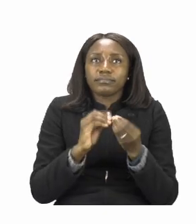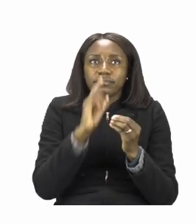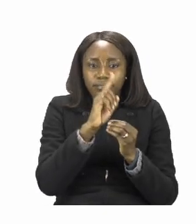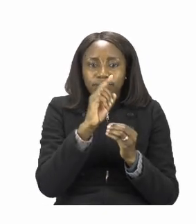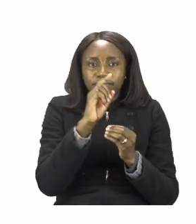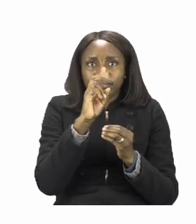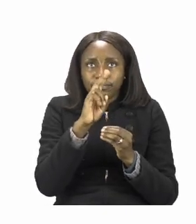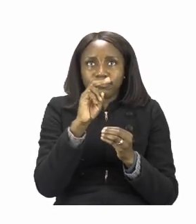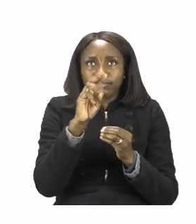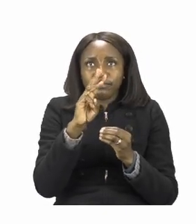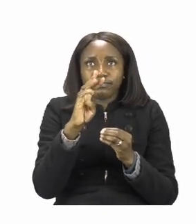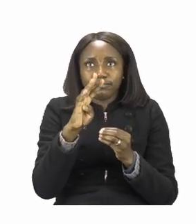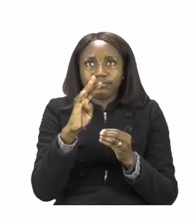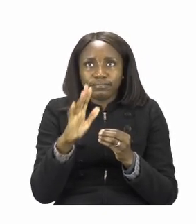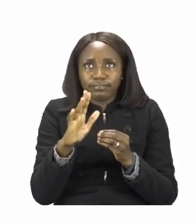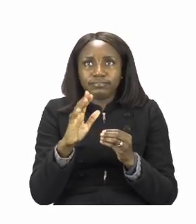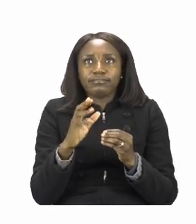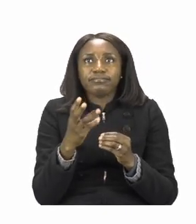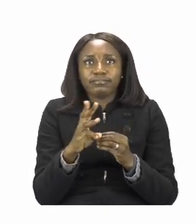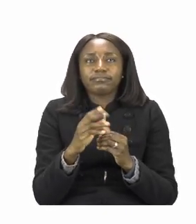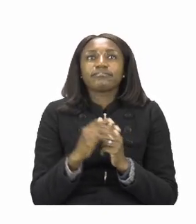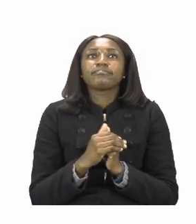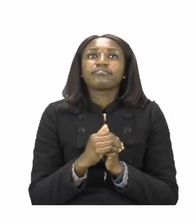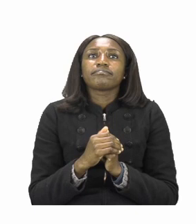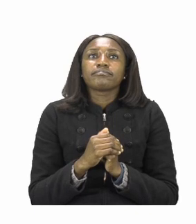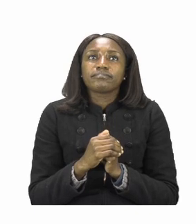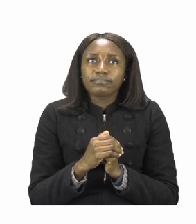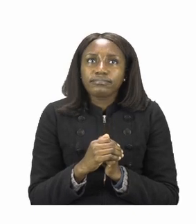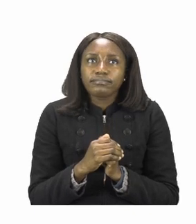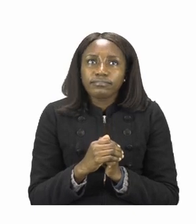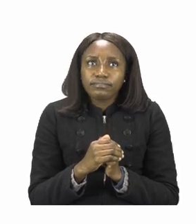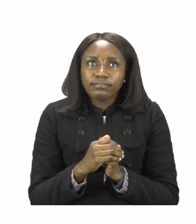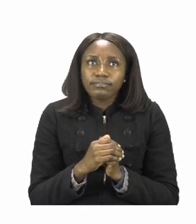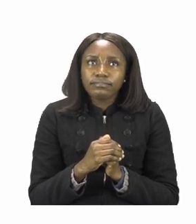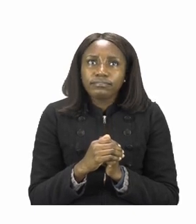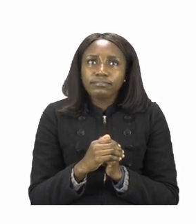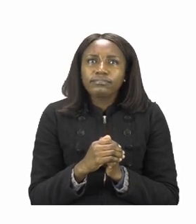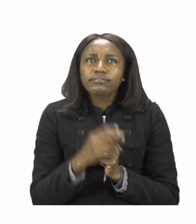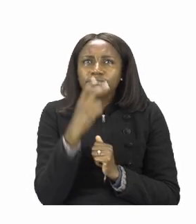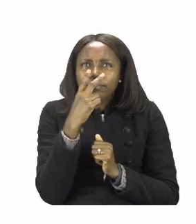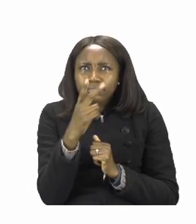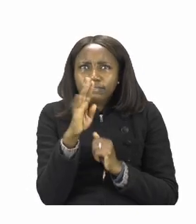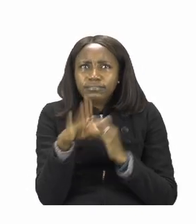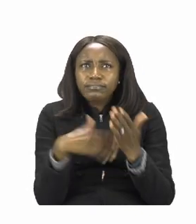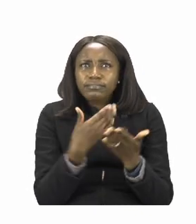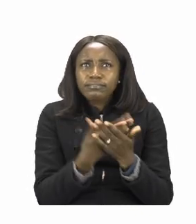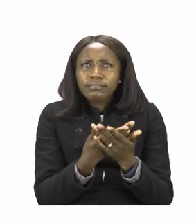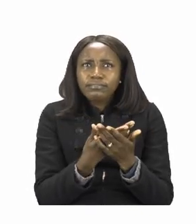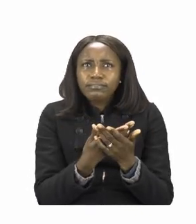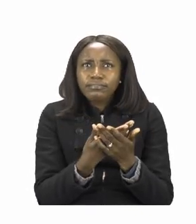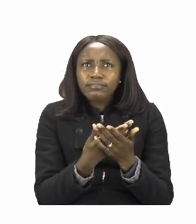So let's take a look at our pictures. When we see our pictures we can see that the first thing